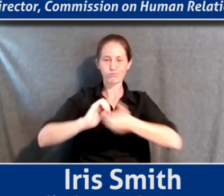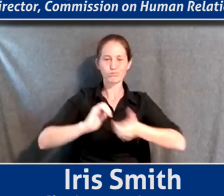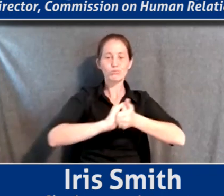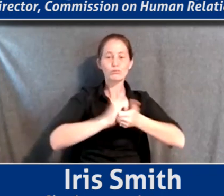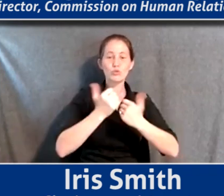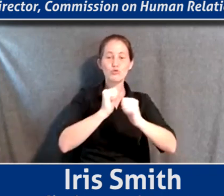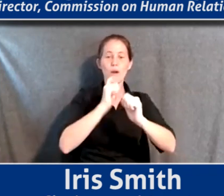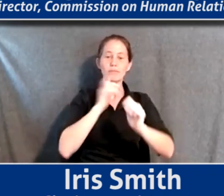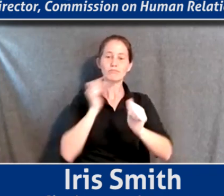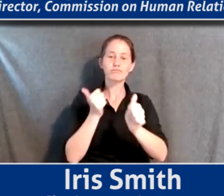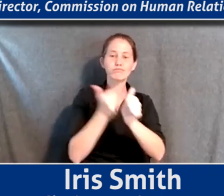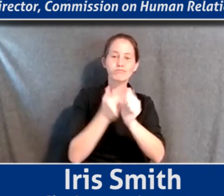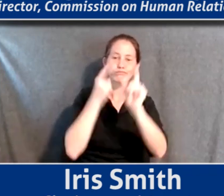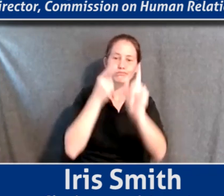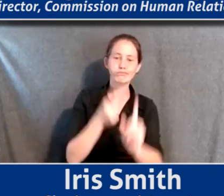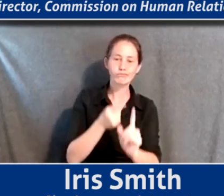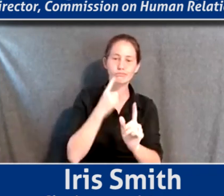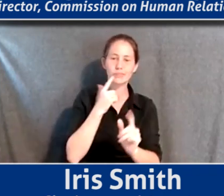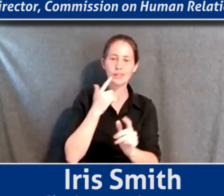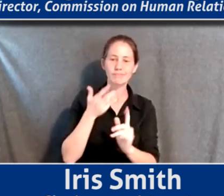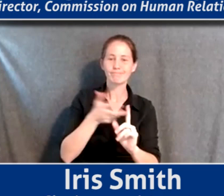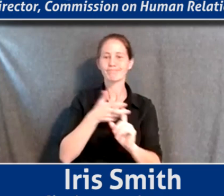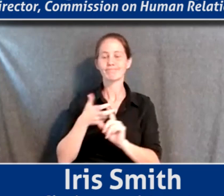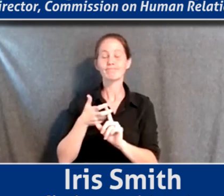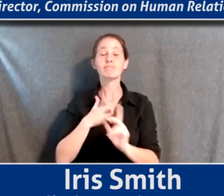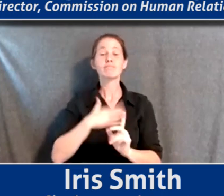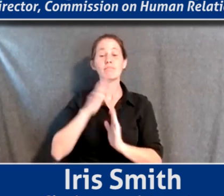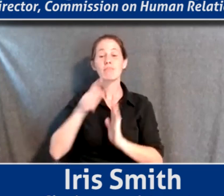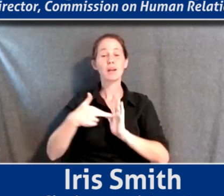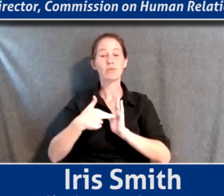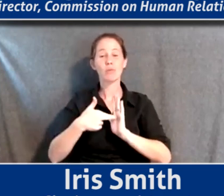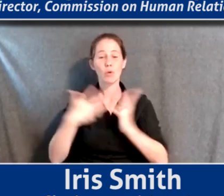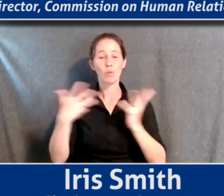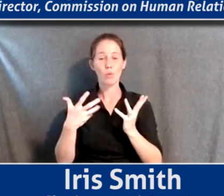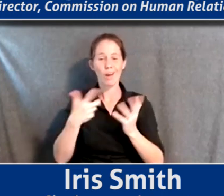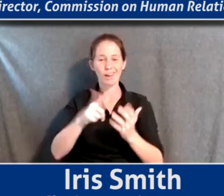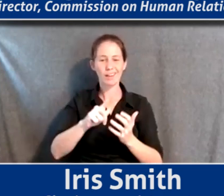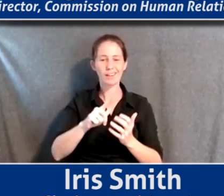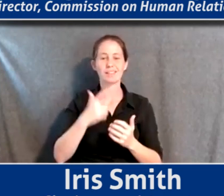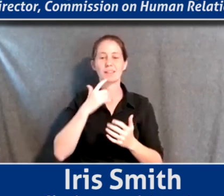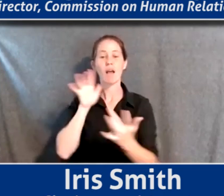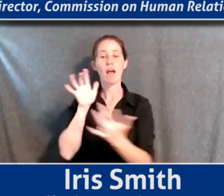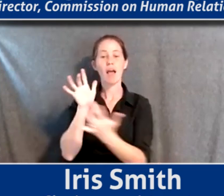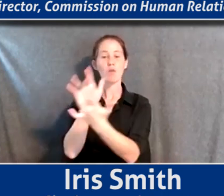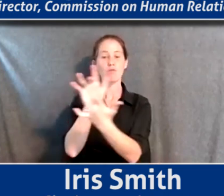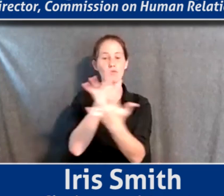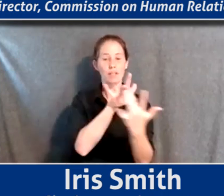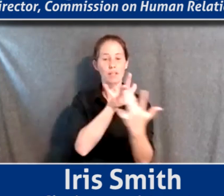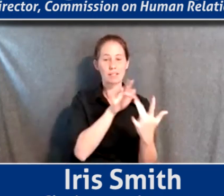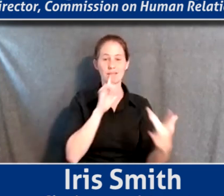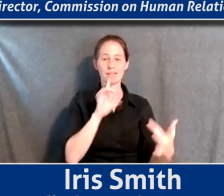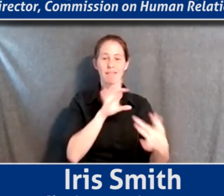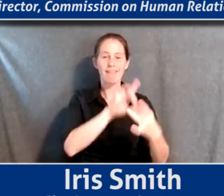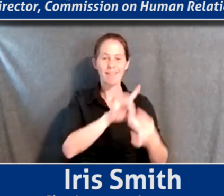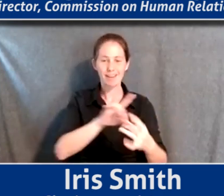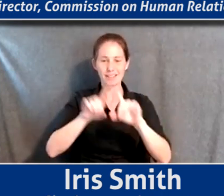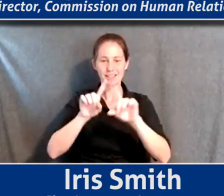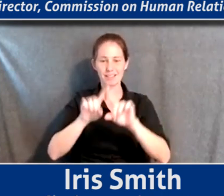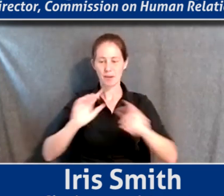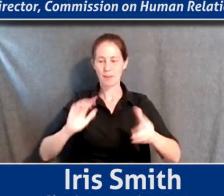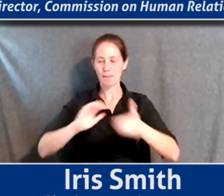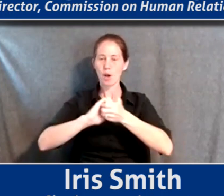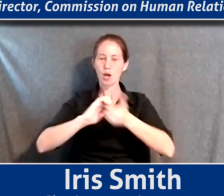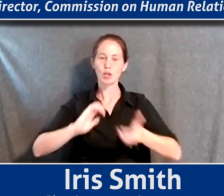that North Star and be able to bring it in? So my role is basically doing the outreach and also connecting different partners